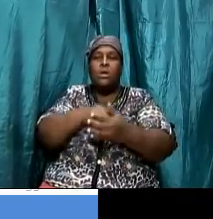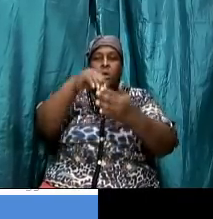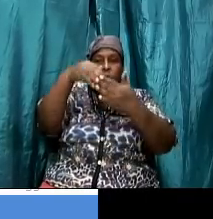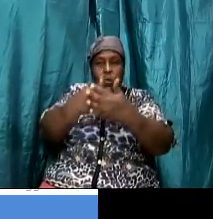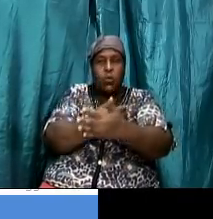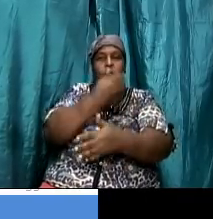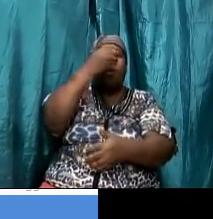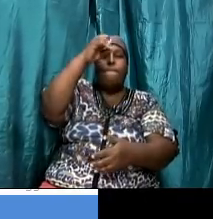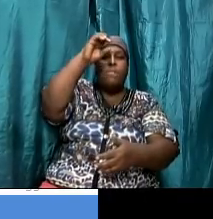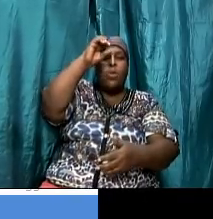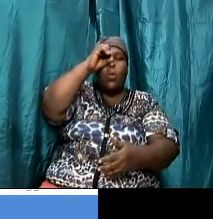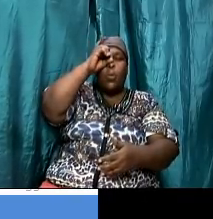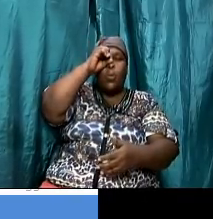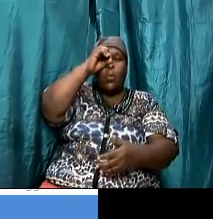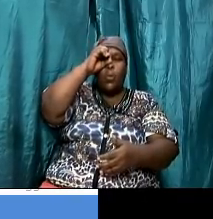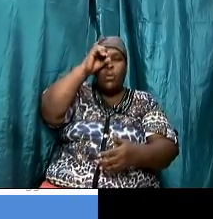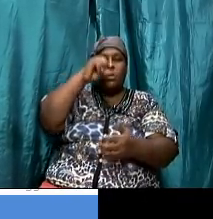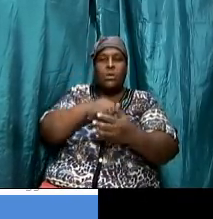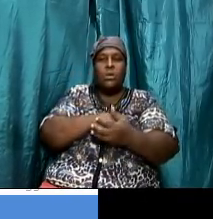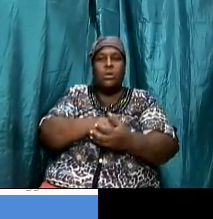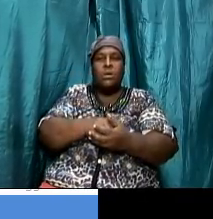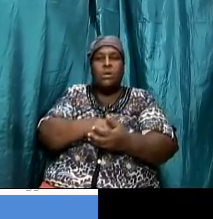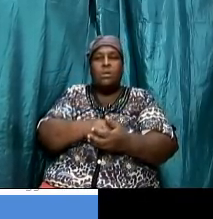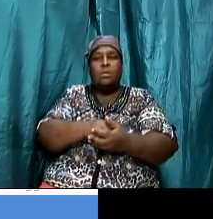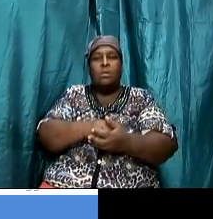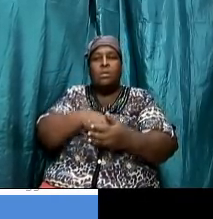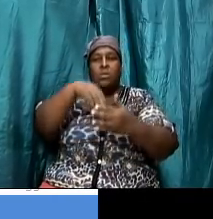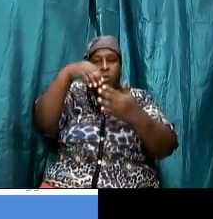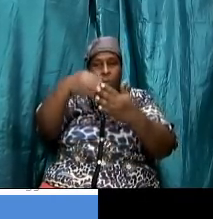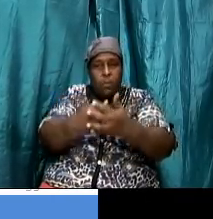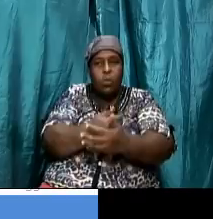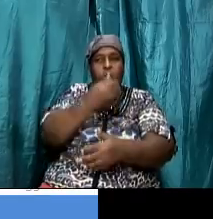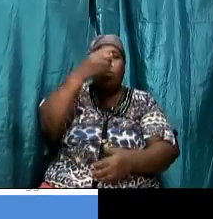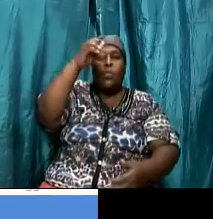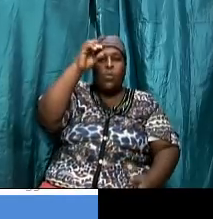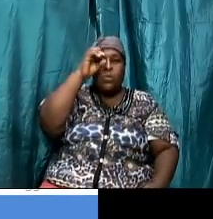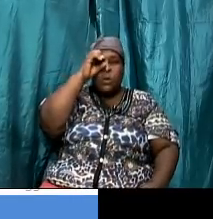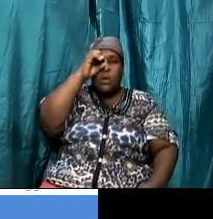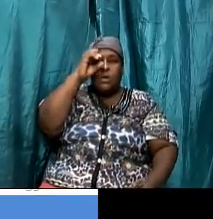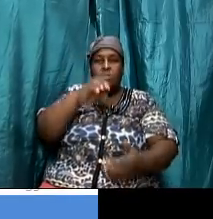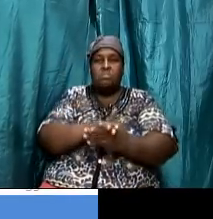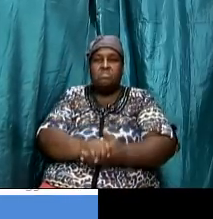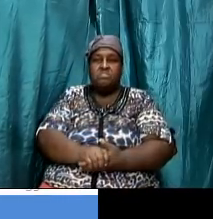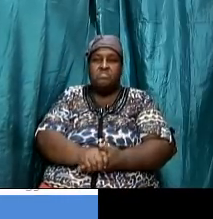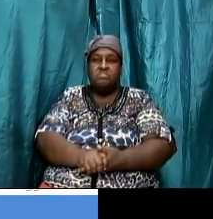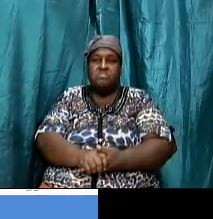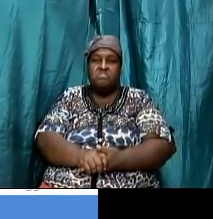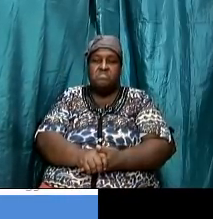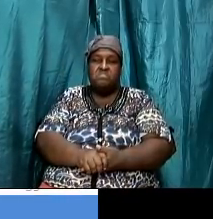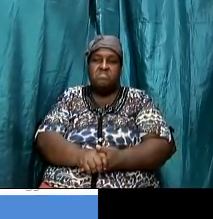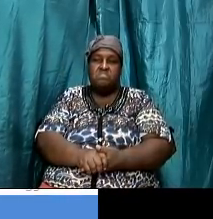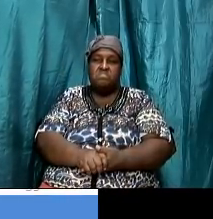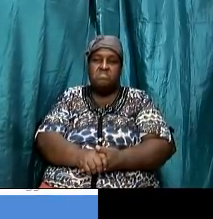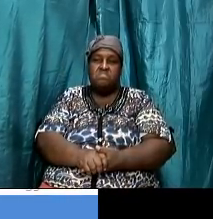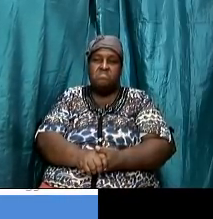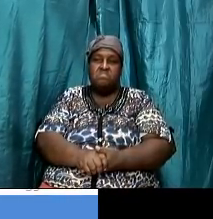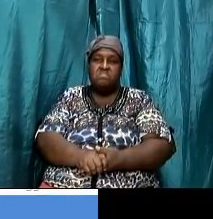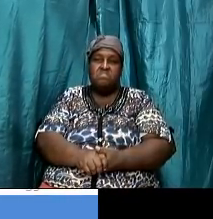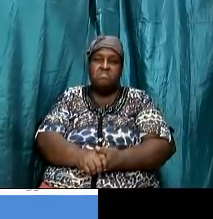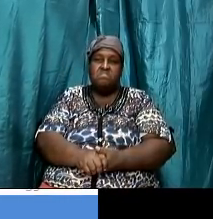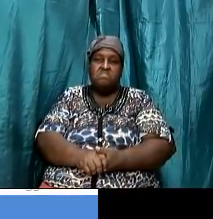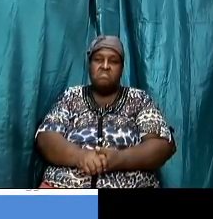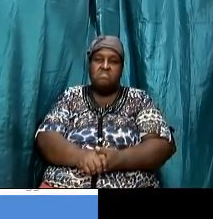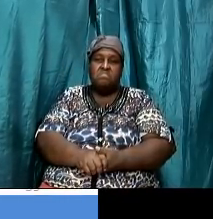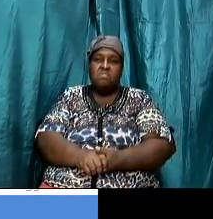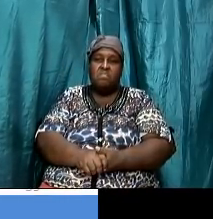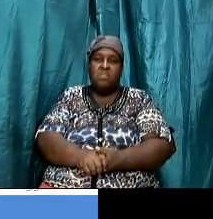moons in ezekiel chapter 45 and verse 17 and it is the new moons in hosea chapter 2 and verse 17 i will go